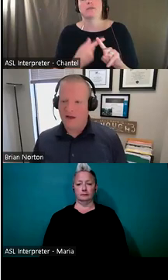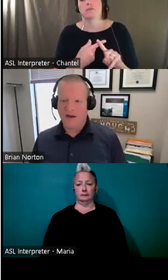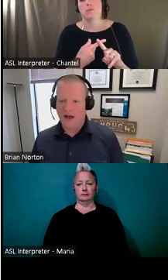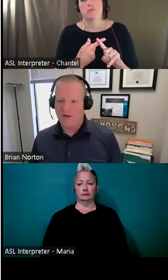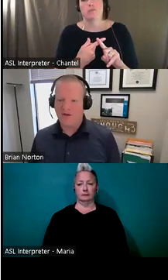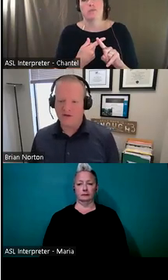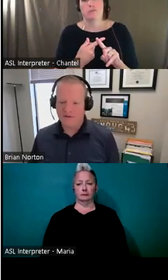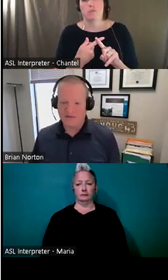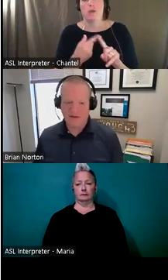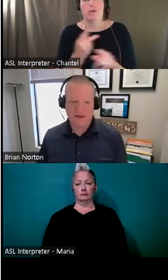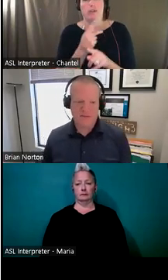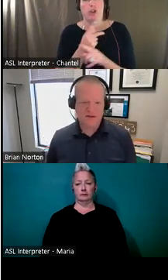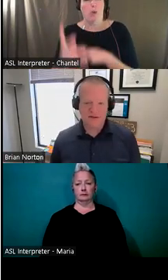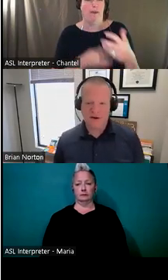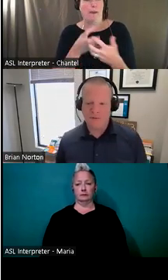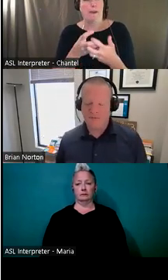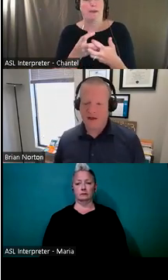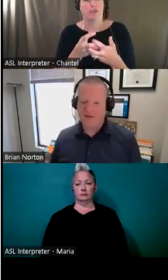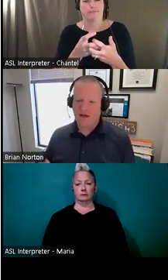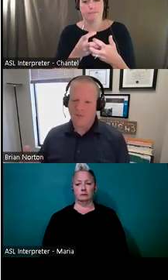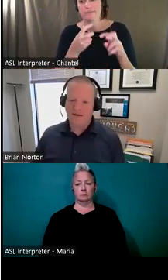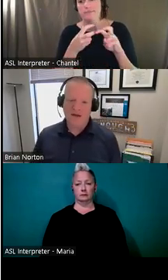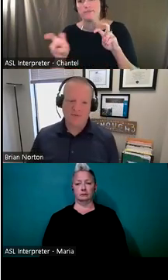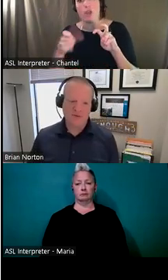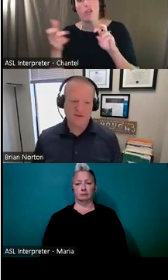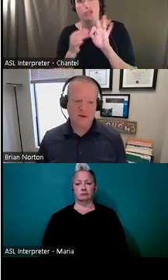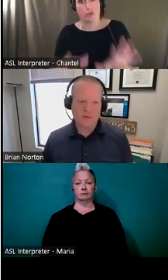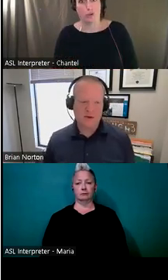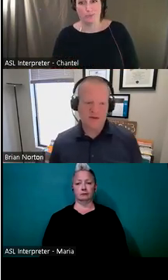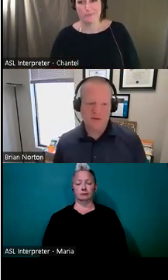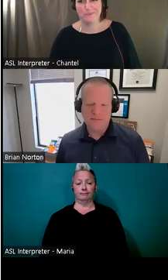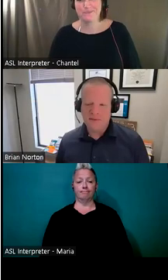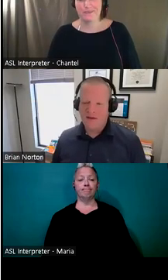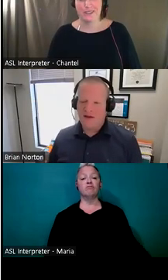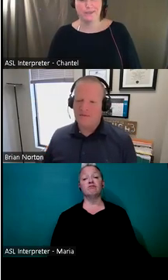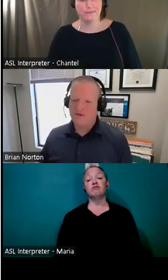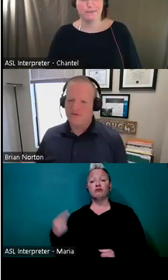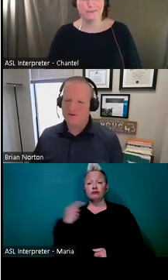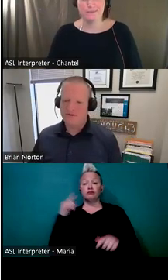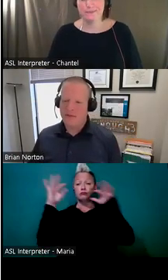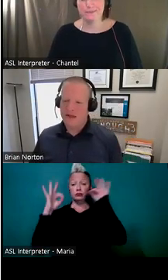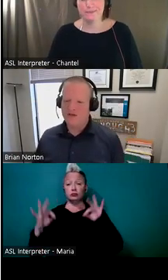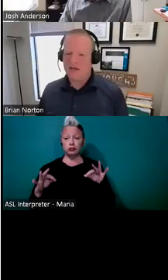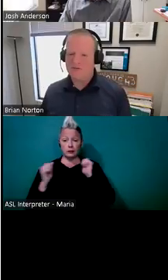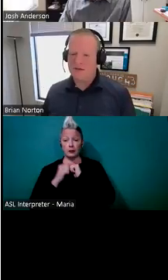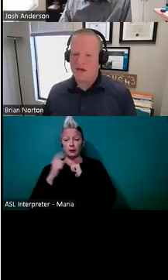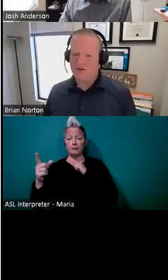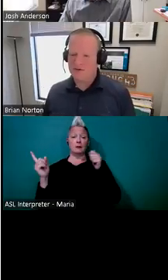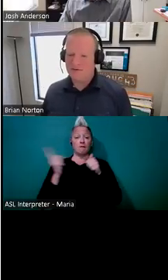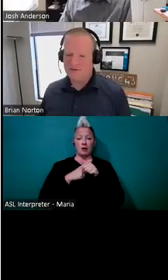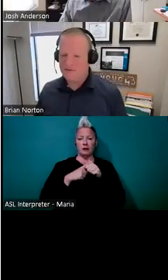we're working on an accommodations. Um, and so I'll just kind of run down through these a little bit with you. Um, so the first is managing